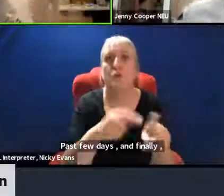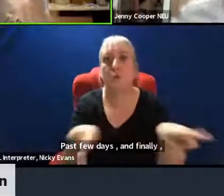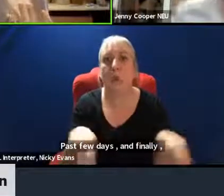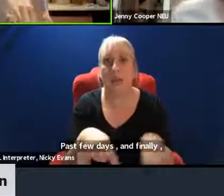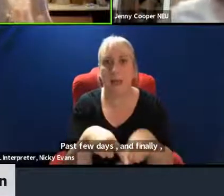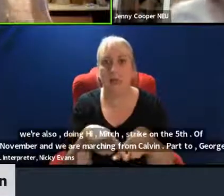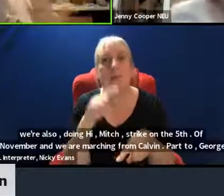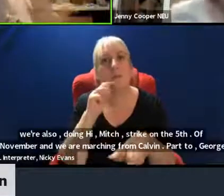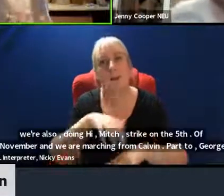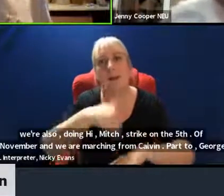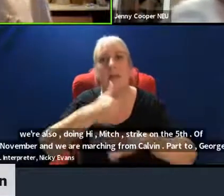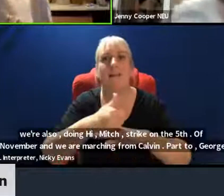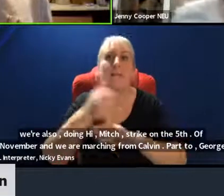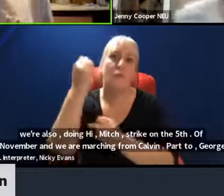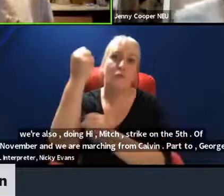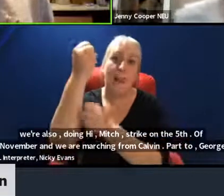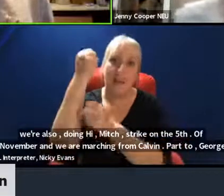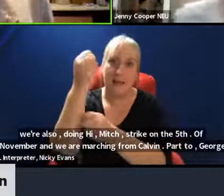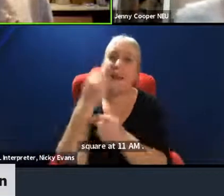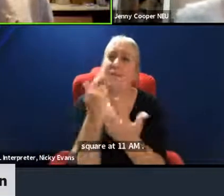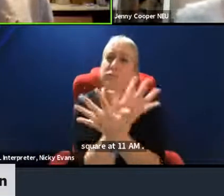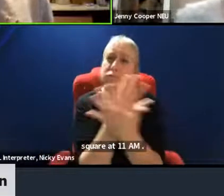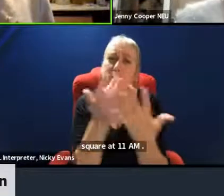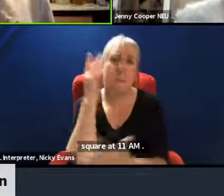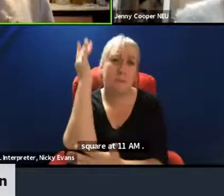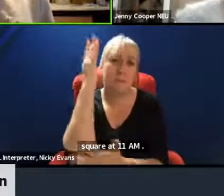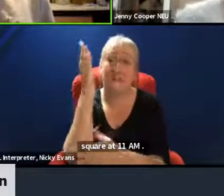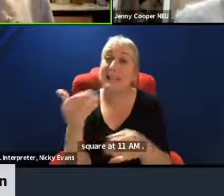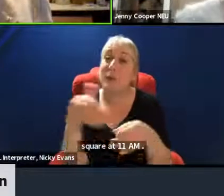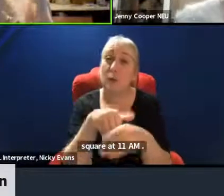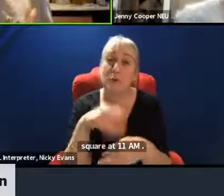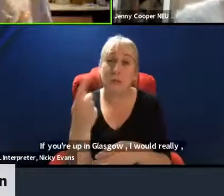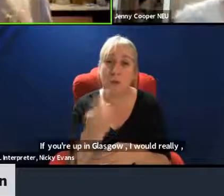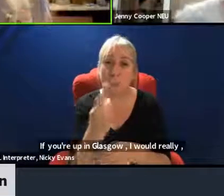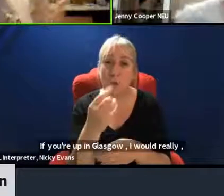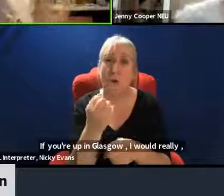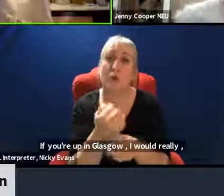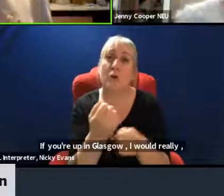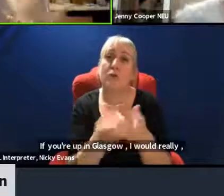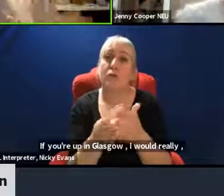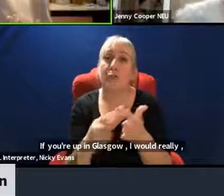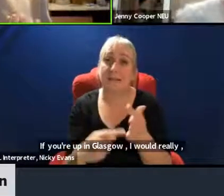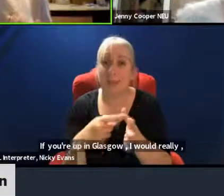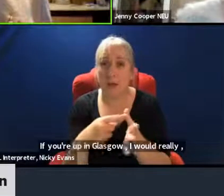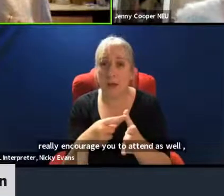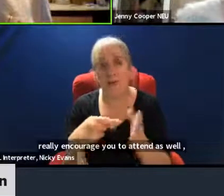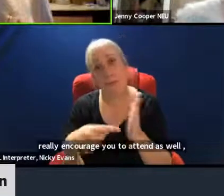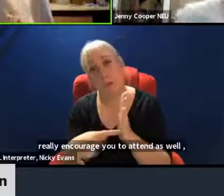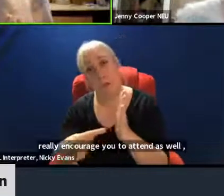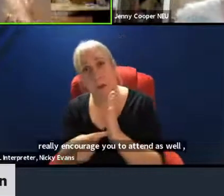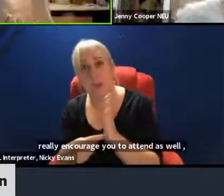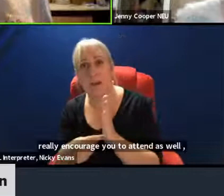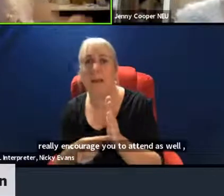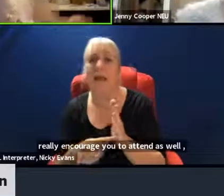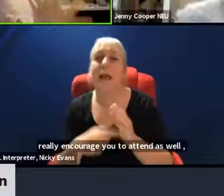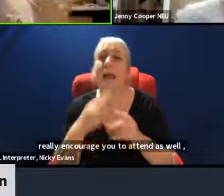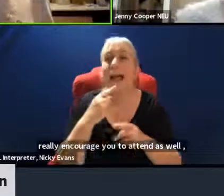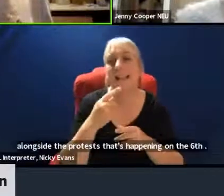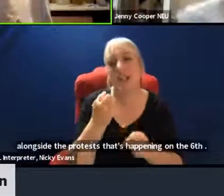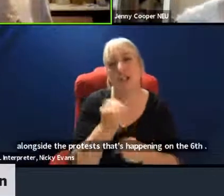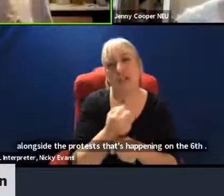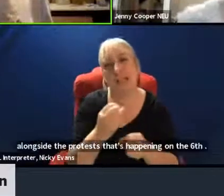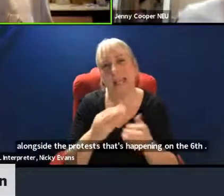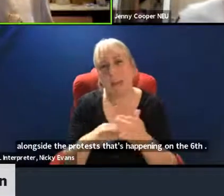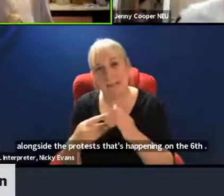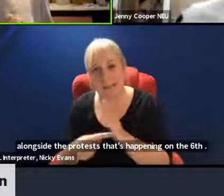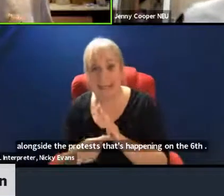speakers of all ages come along, including Greta Thunberg and Chris Mitchell from the GMT, plus many, many more and live music